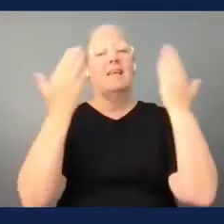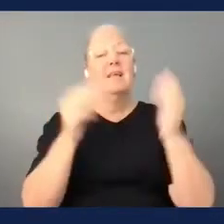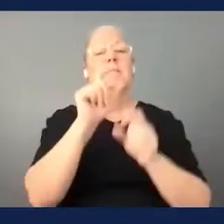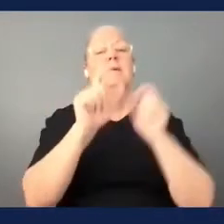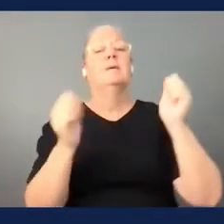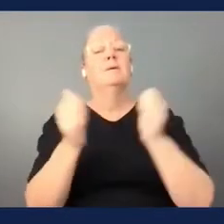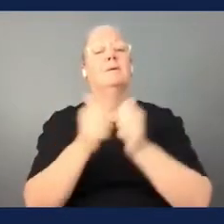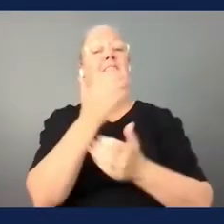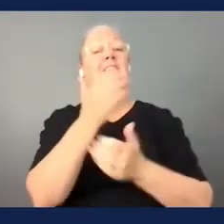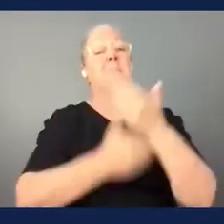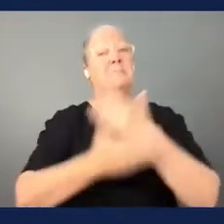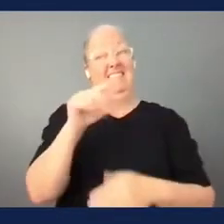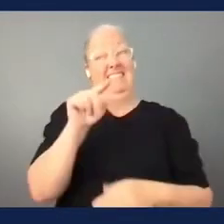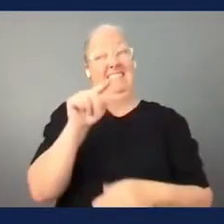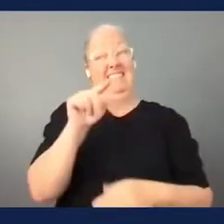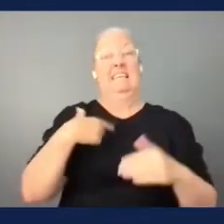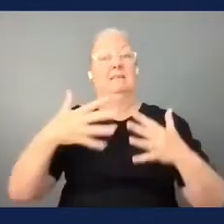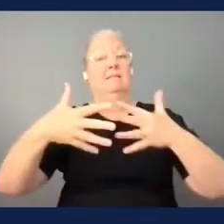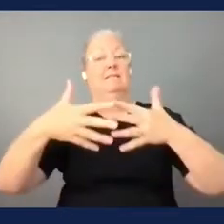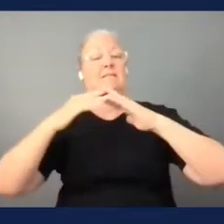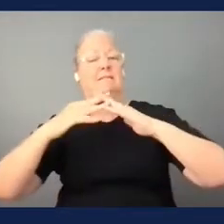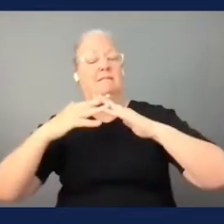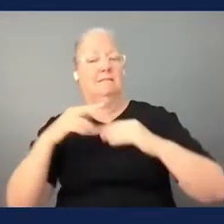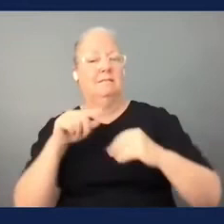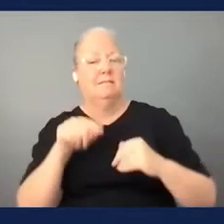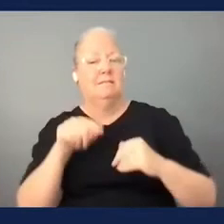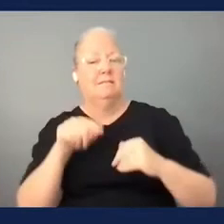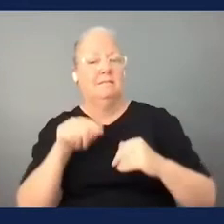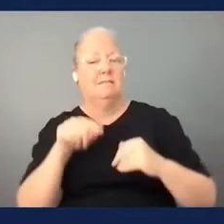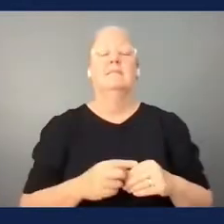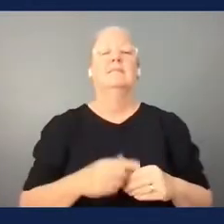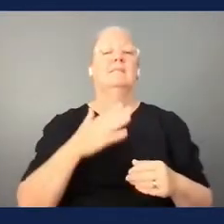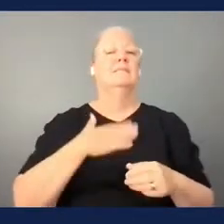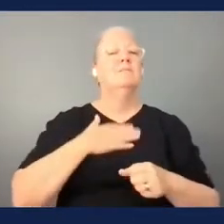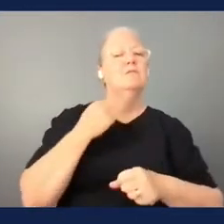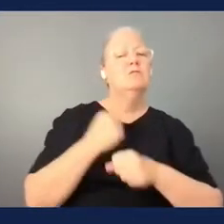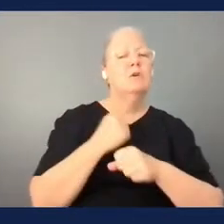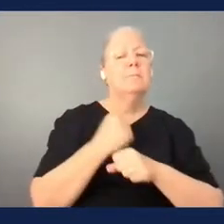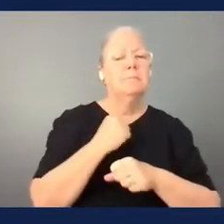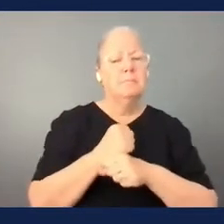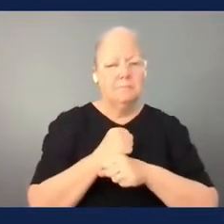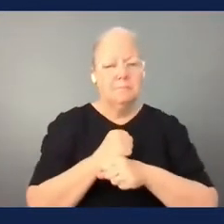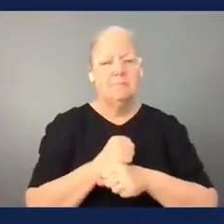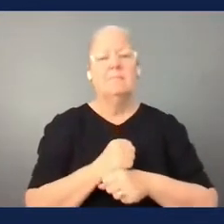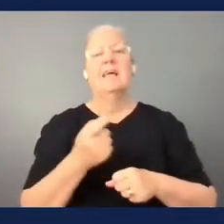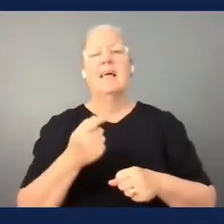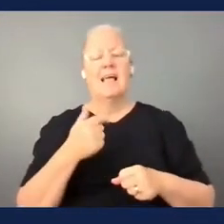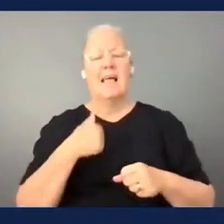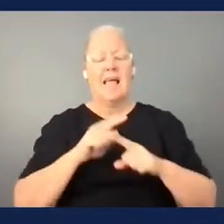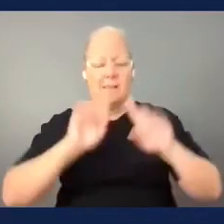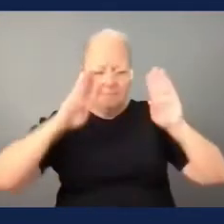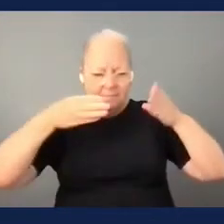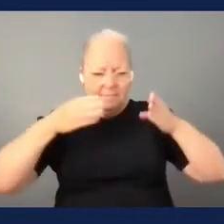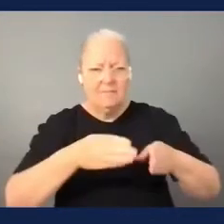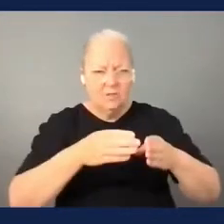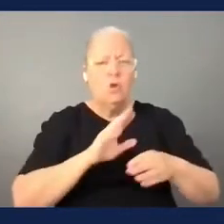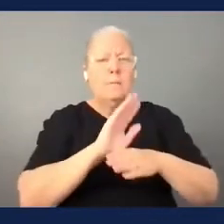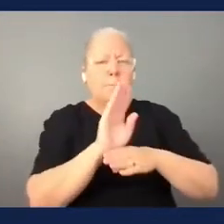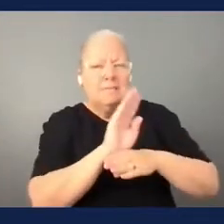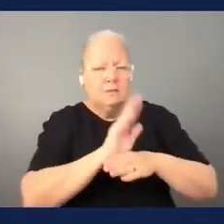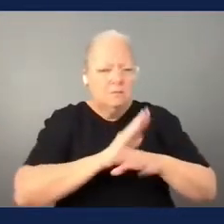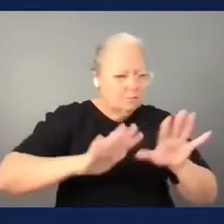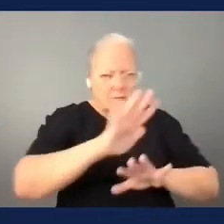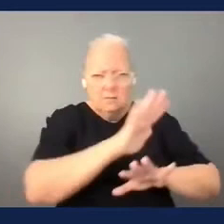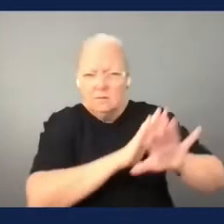joined uh para football and my main job at the company is just to develop the business side and just connect these stakeholders within the industry to support